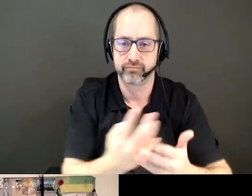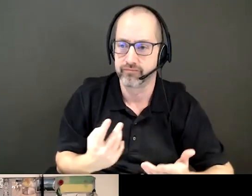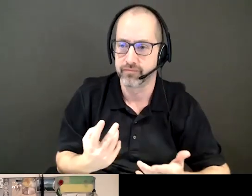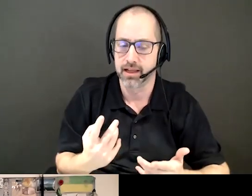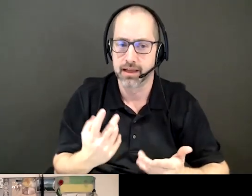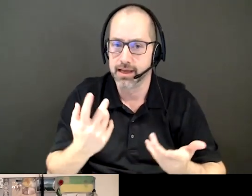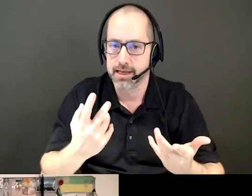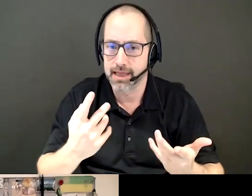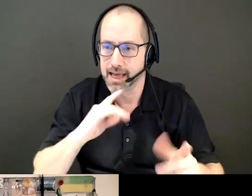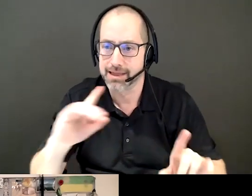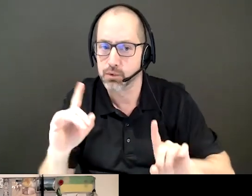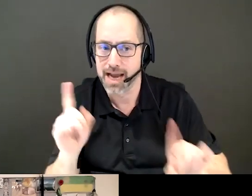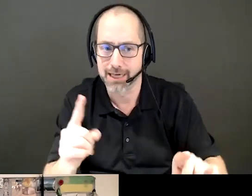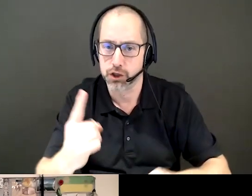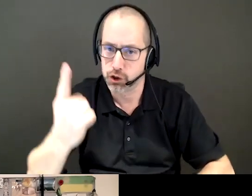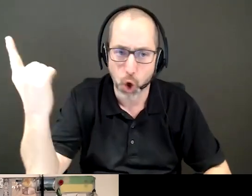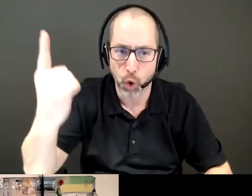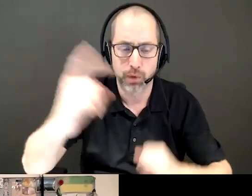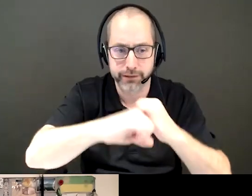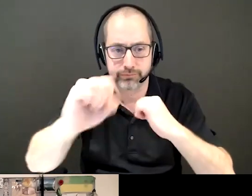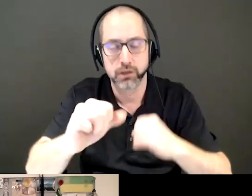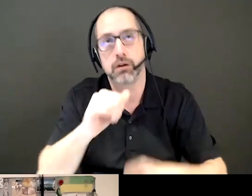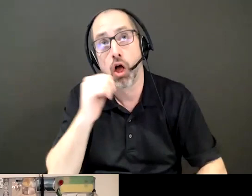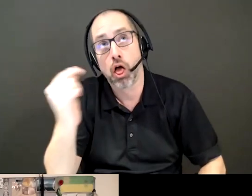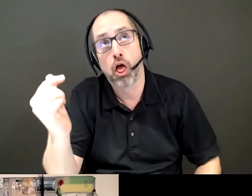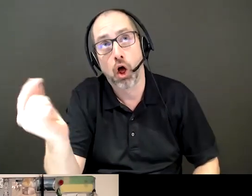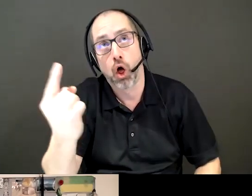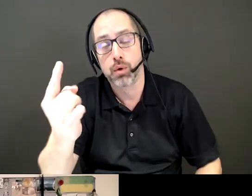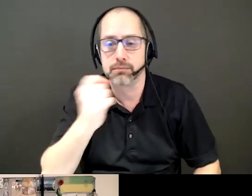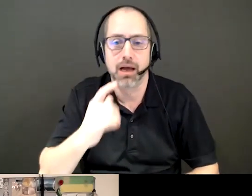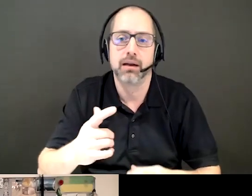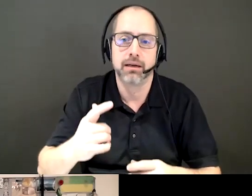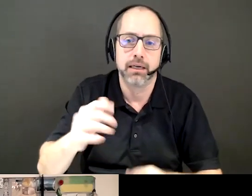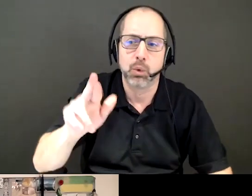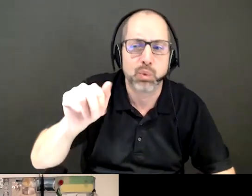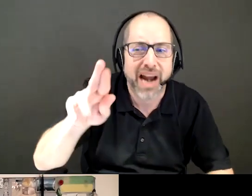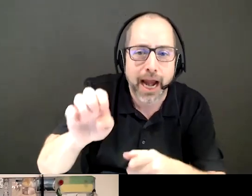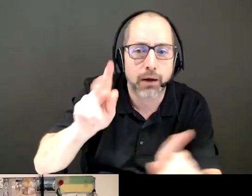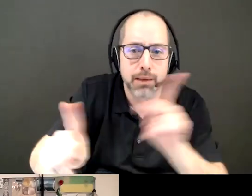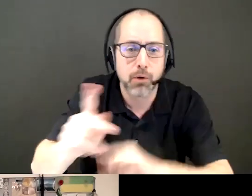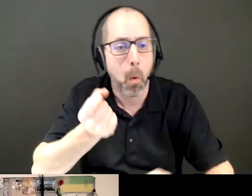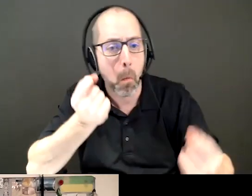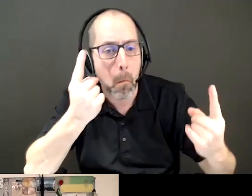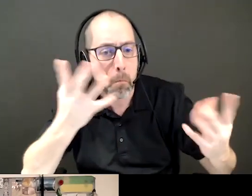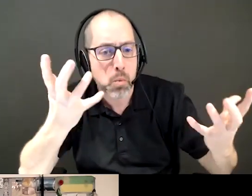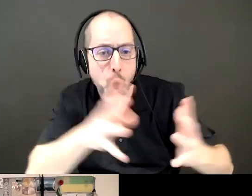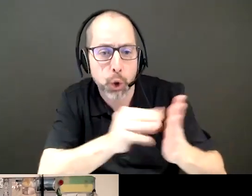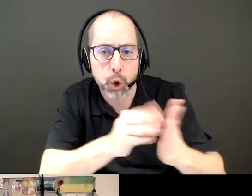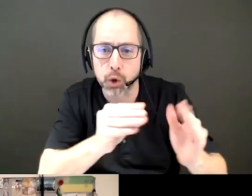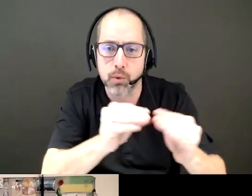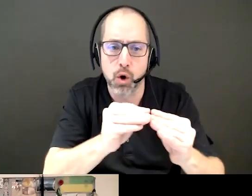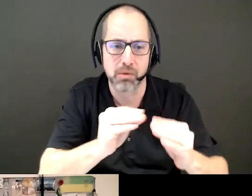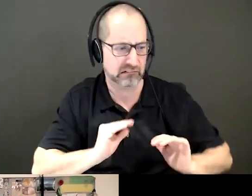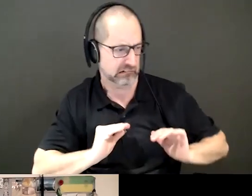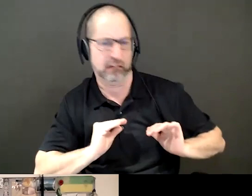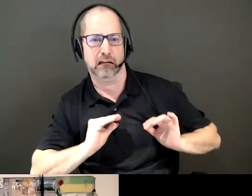I mean, I shouldn't say always, but it's very seldom understanding and in a position where people want to learn. So we see that, and we